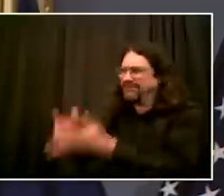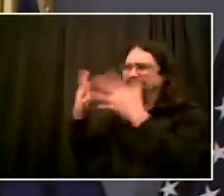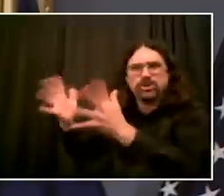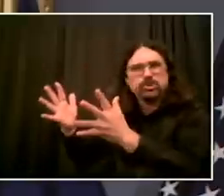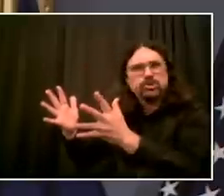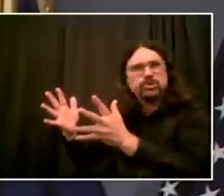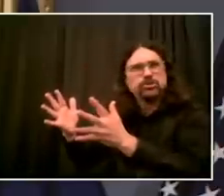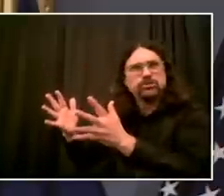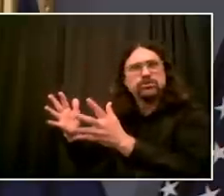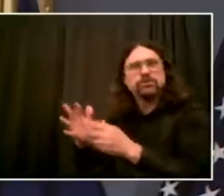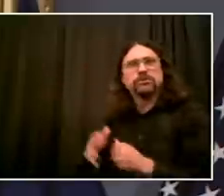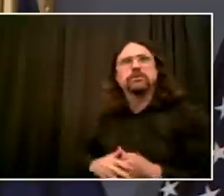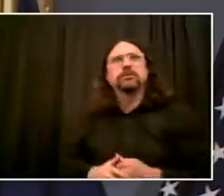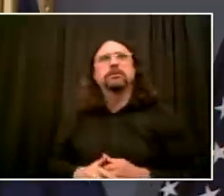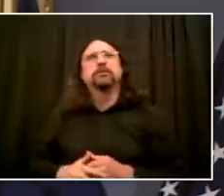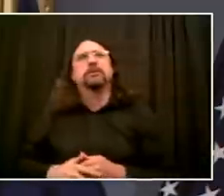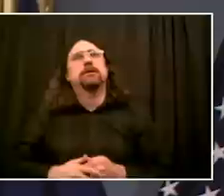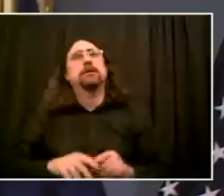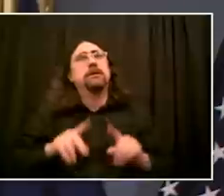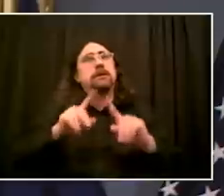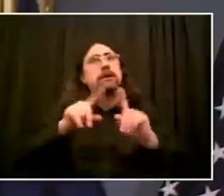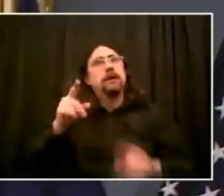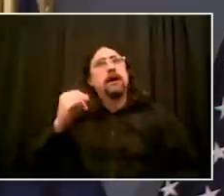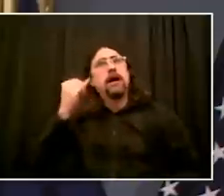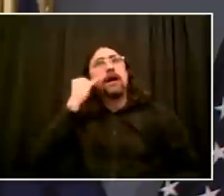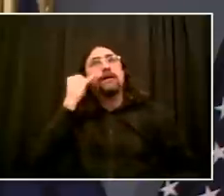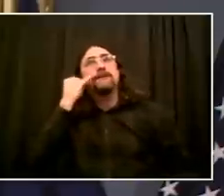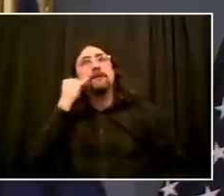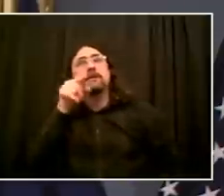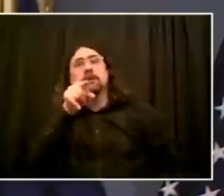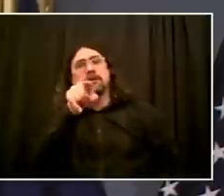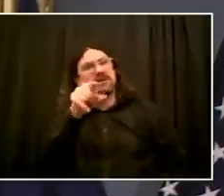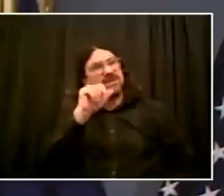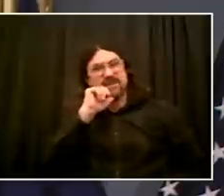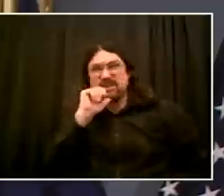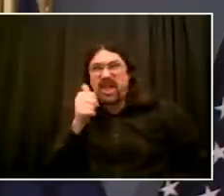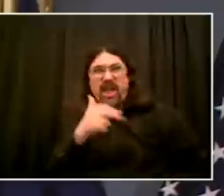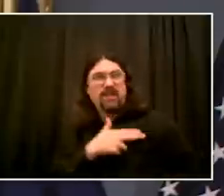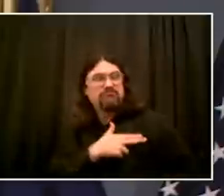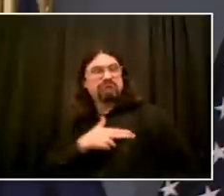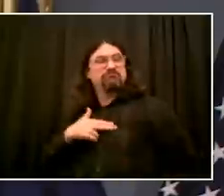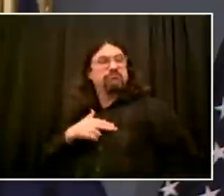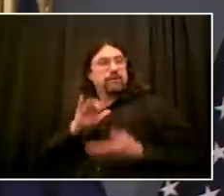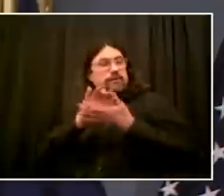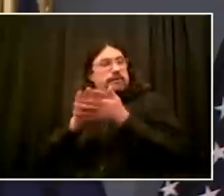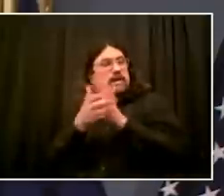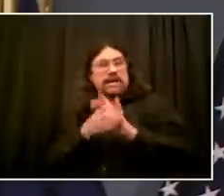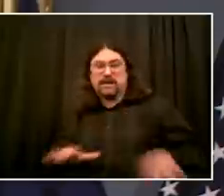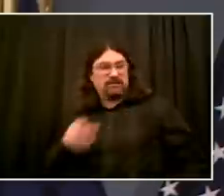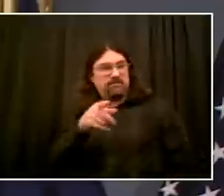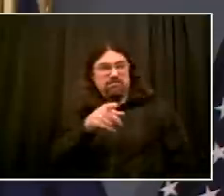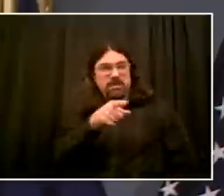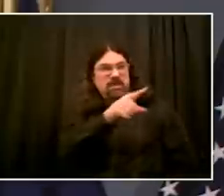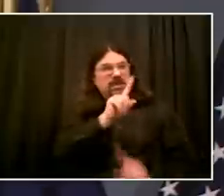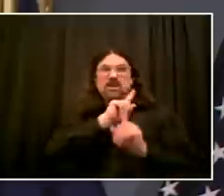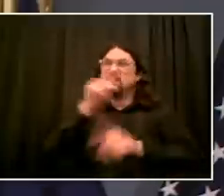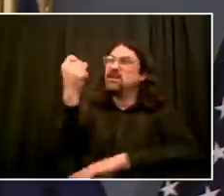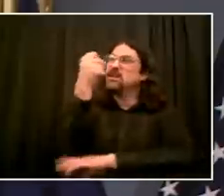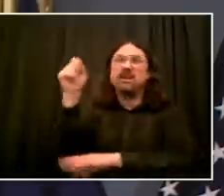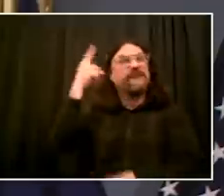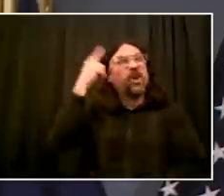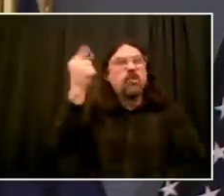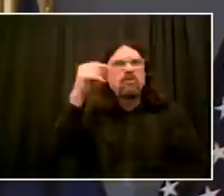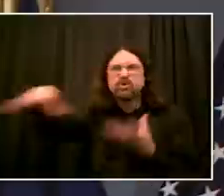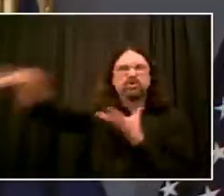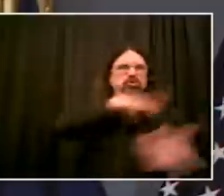an innocent protester is attacked by a violent protester, if an innocent protester is attacked by a police officer, that's an attack on all